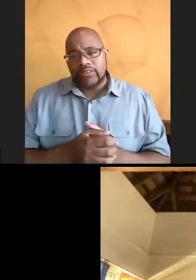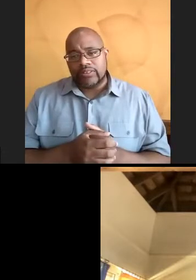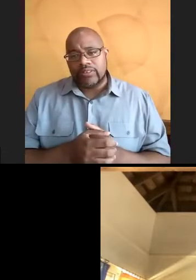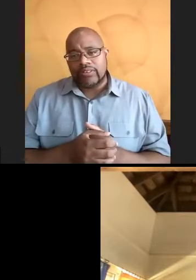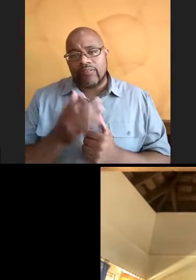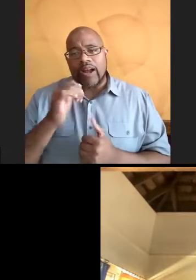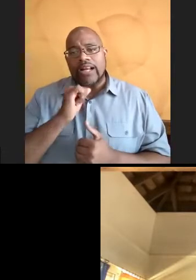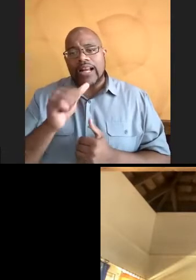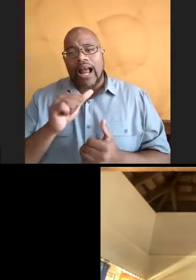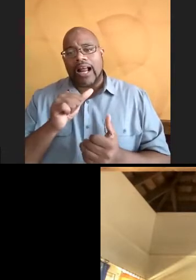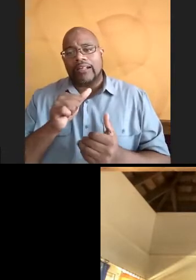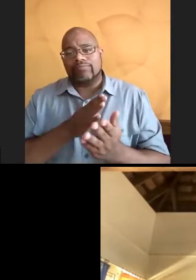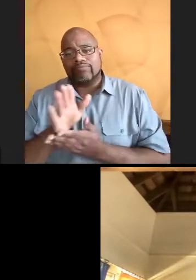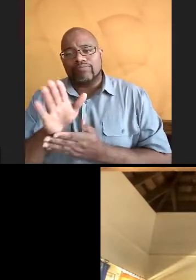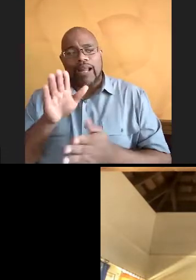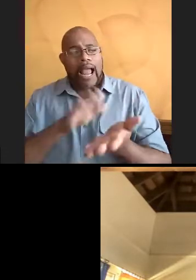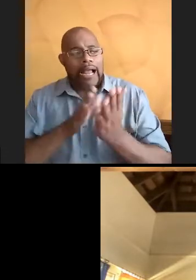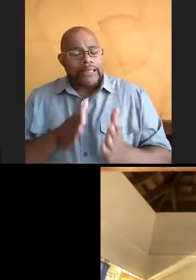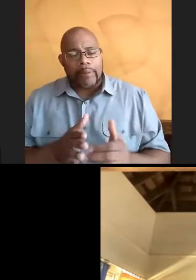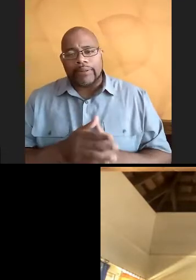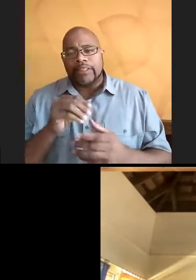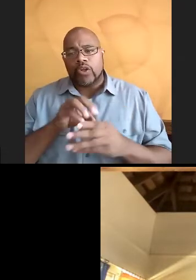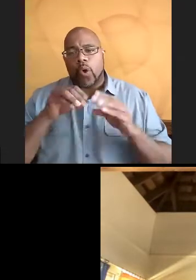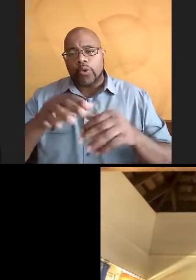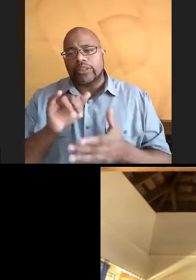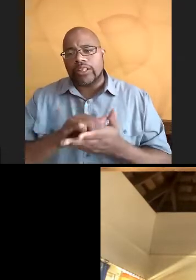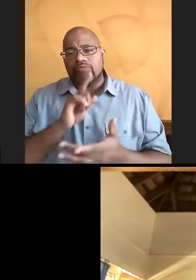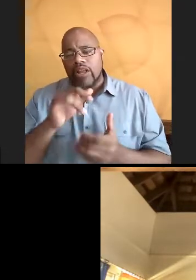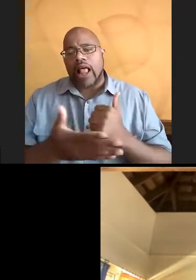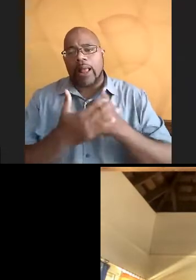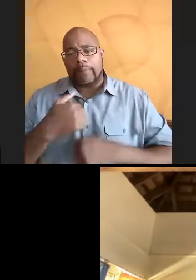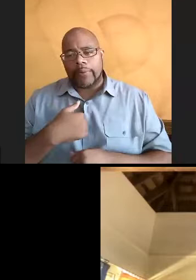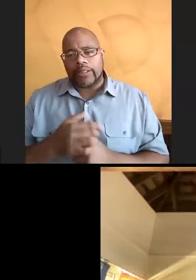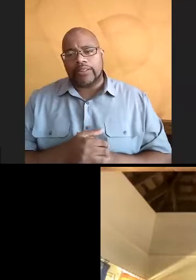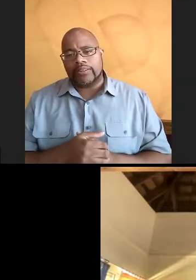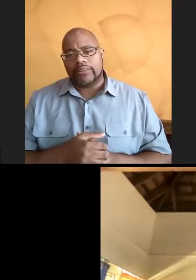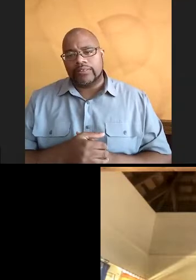-academics about the ocean, and that really helps me as well.